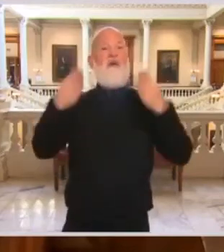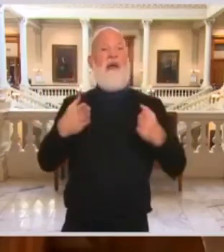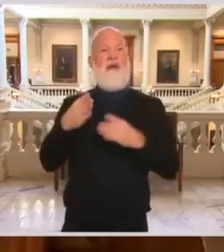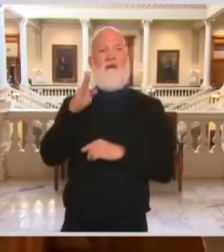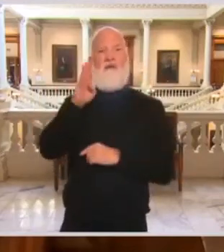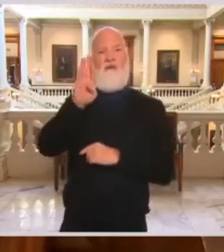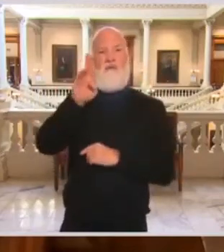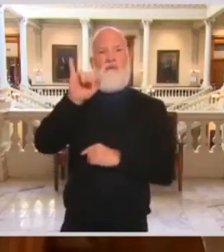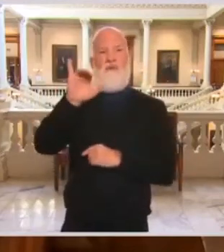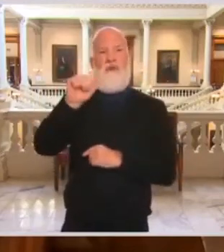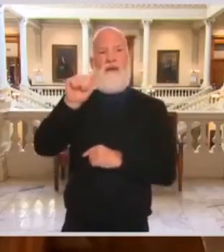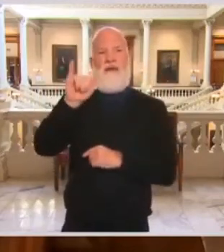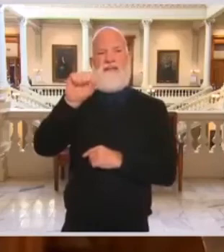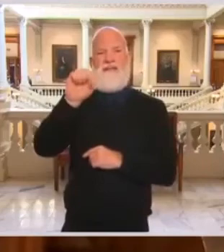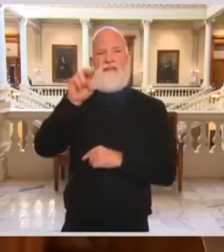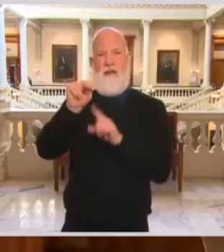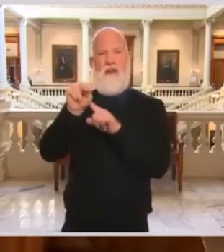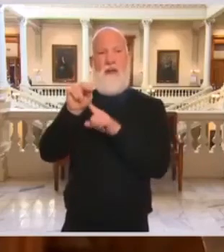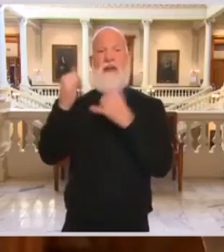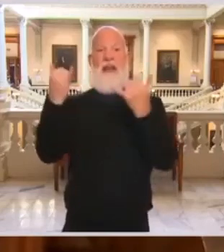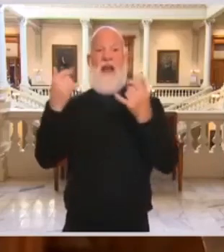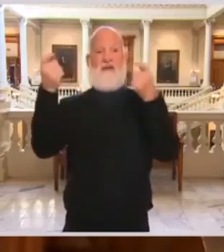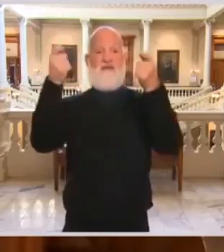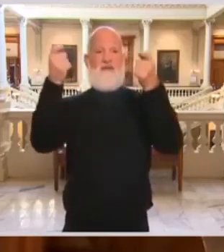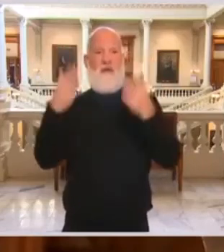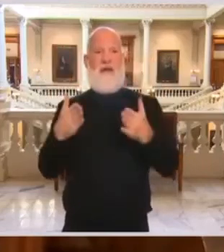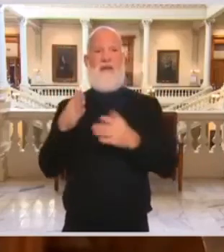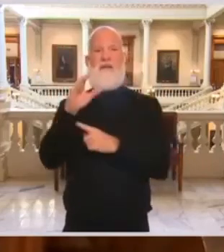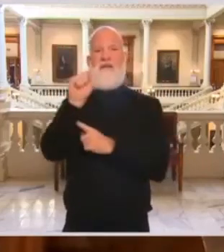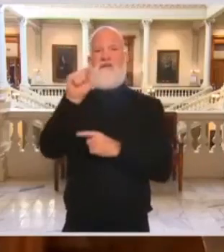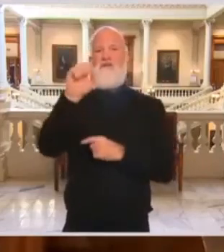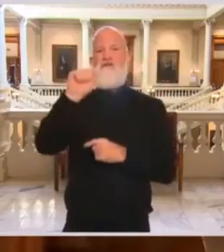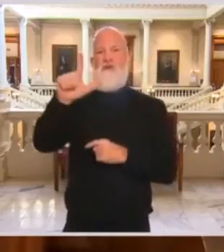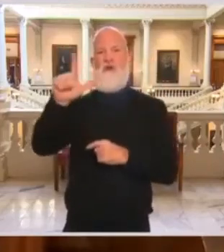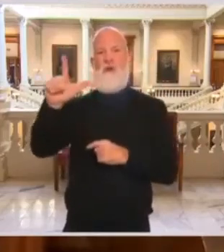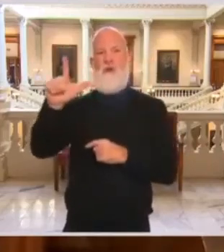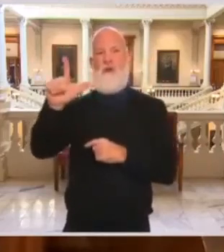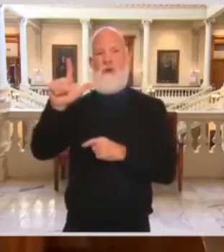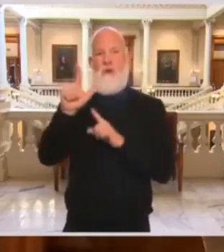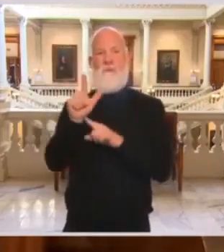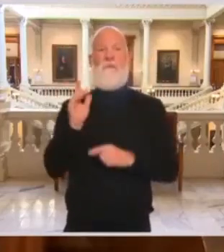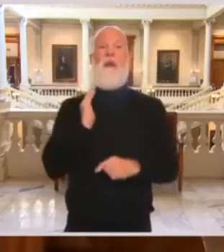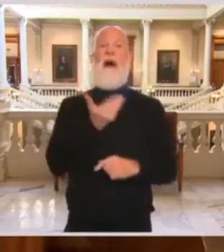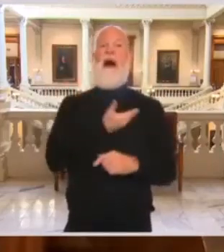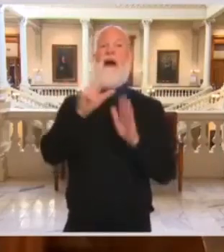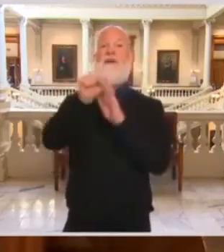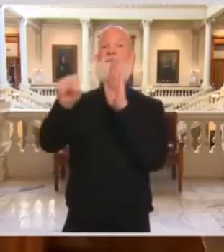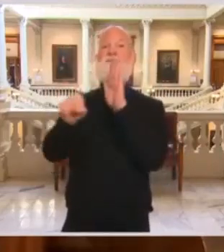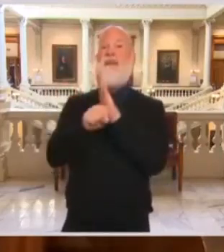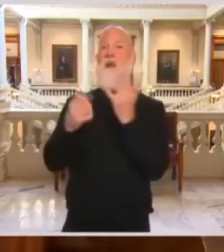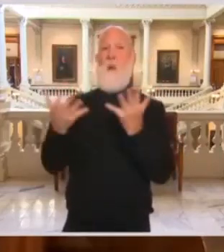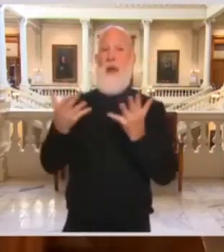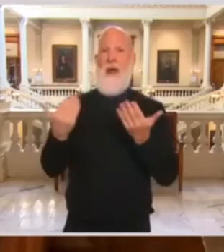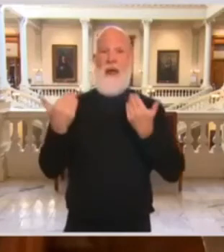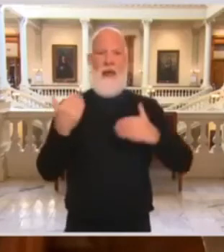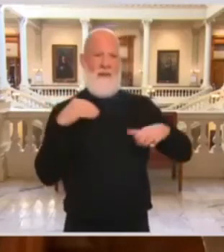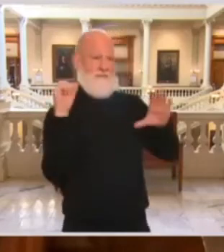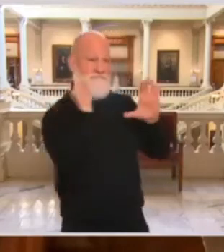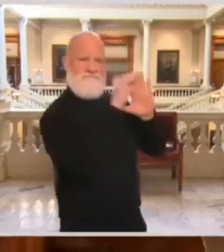Stallings, the state now has at least an 80 day supply of all critical PPE categories.